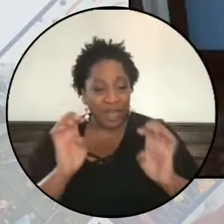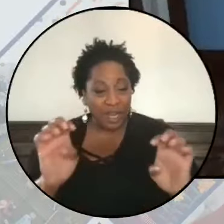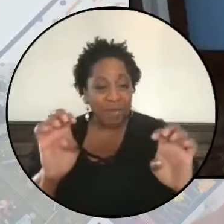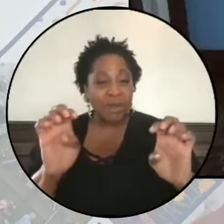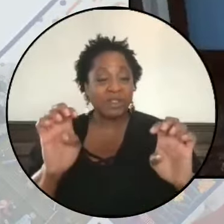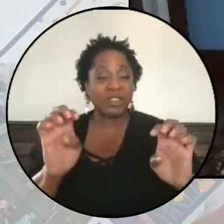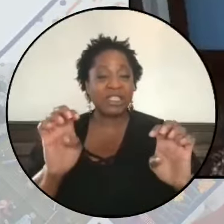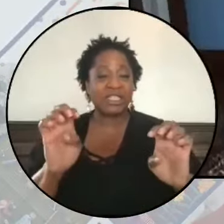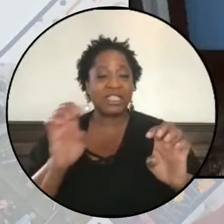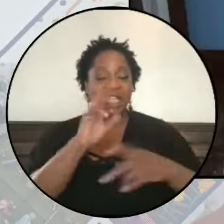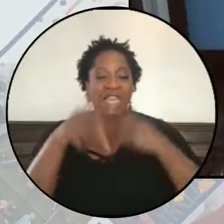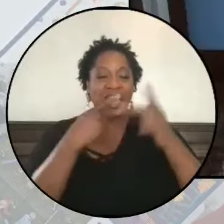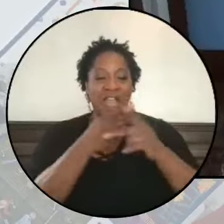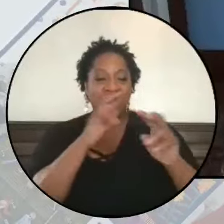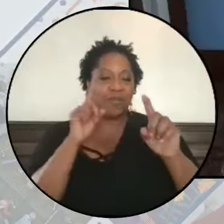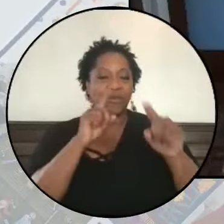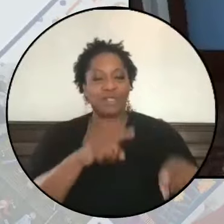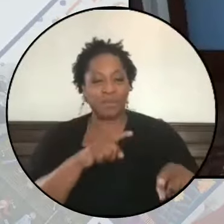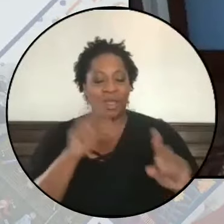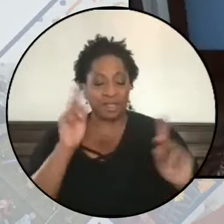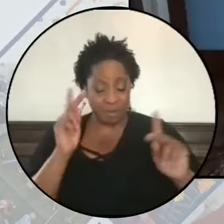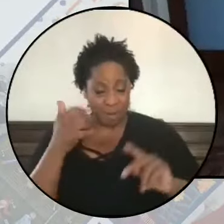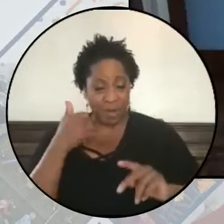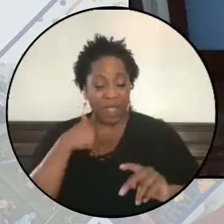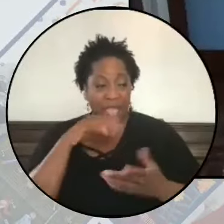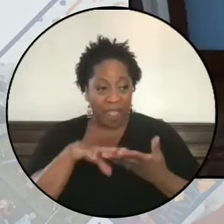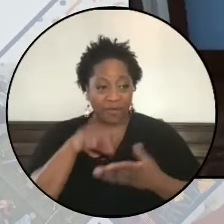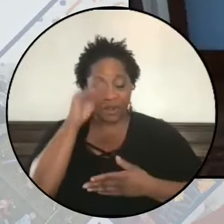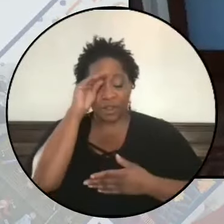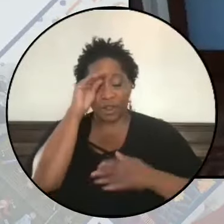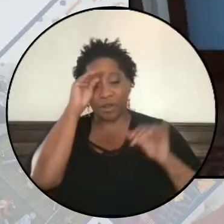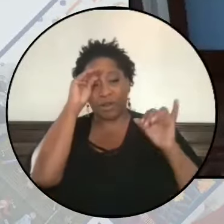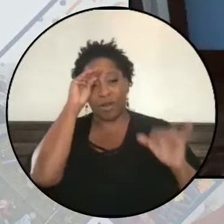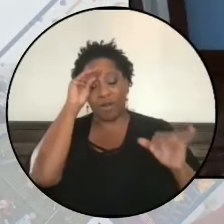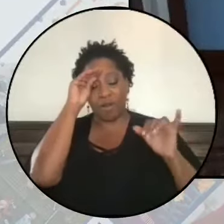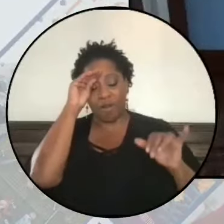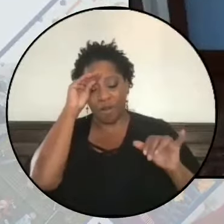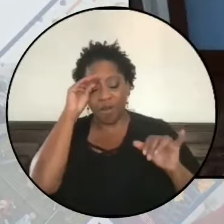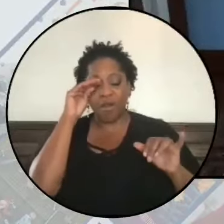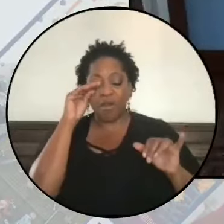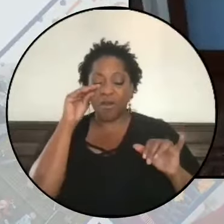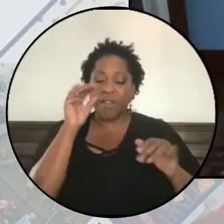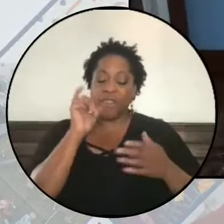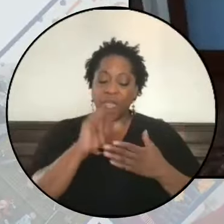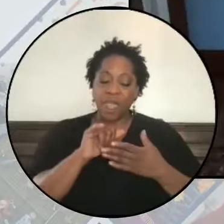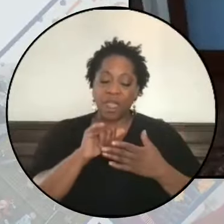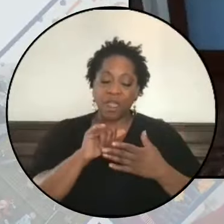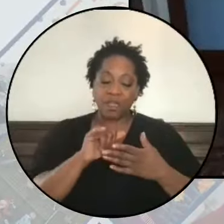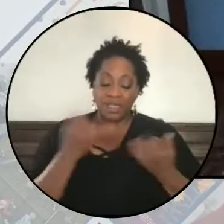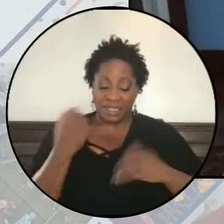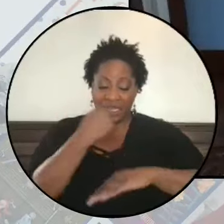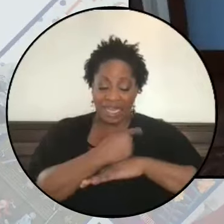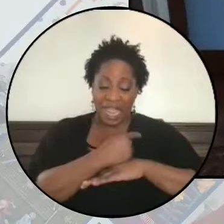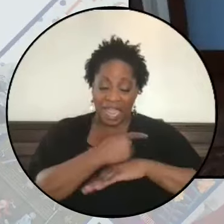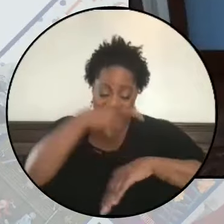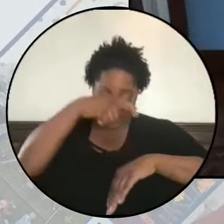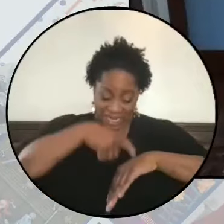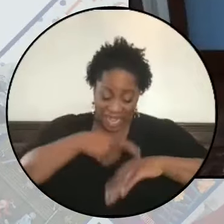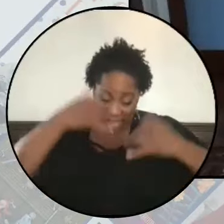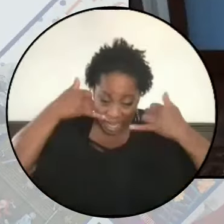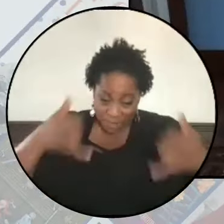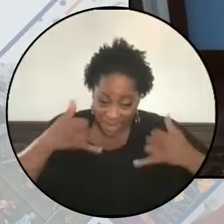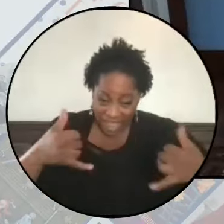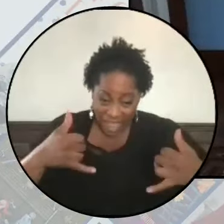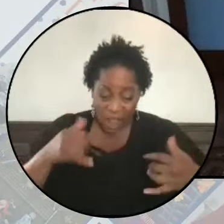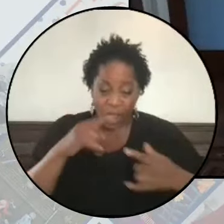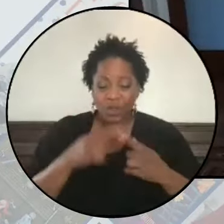type responses and people have to learn that now is the time to